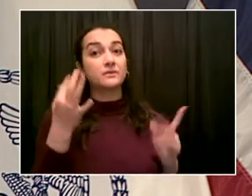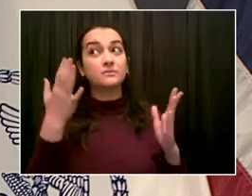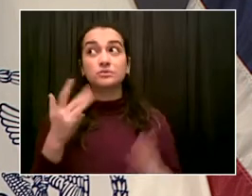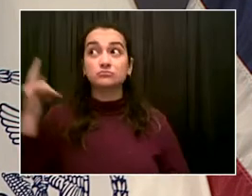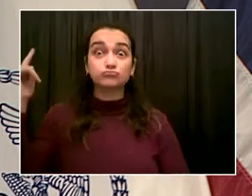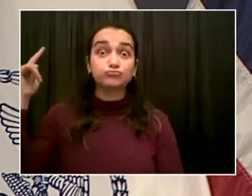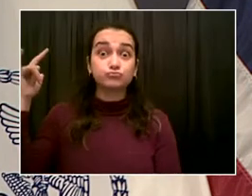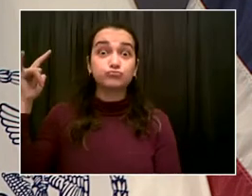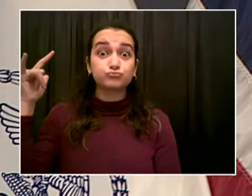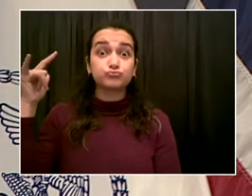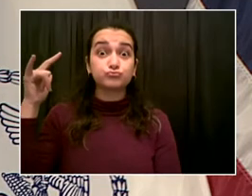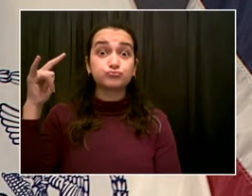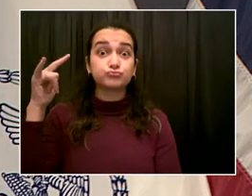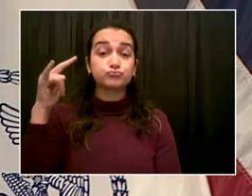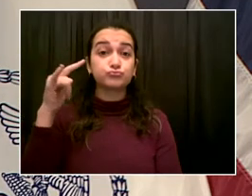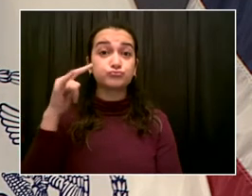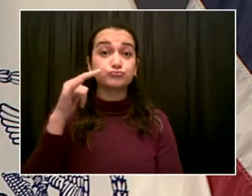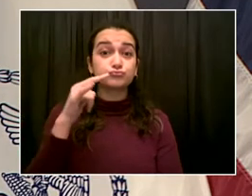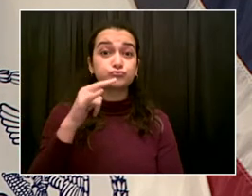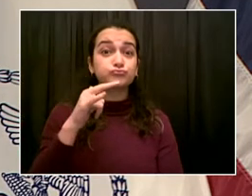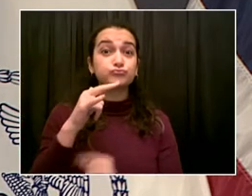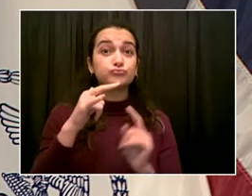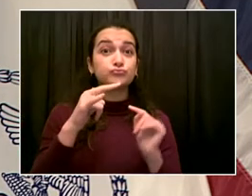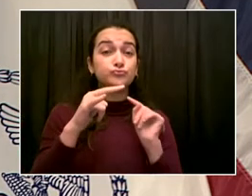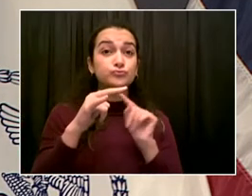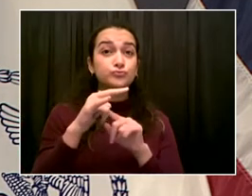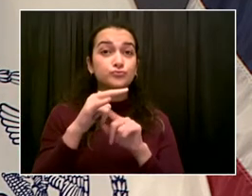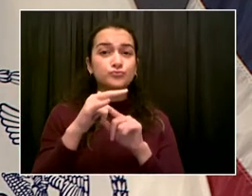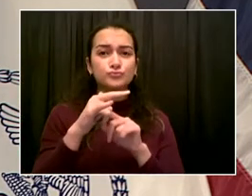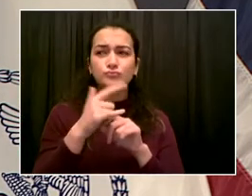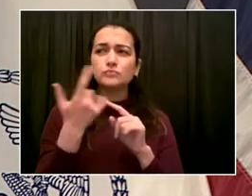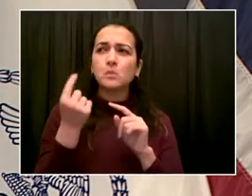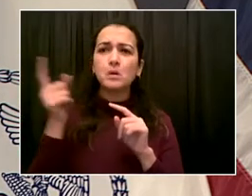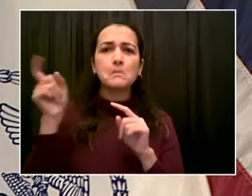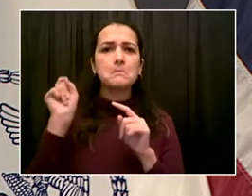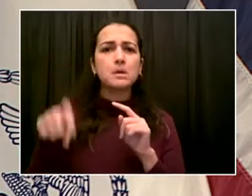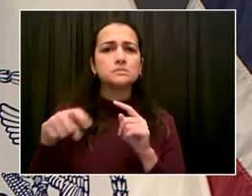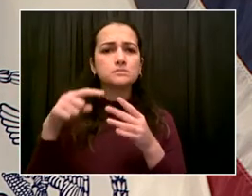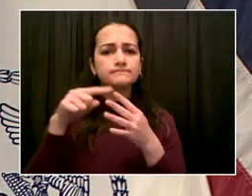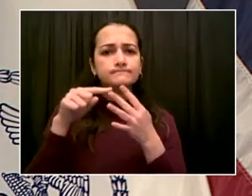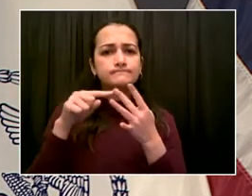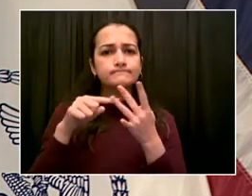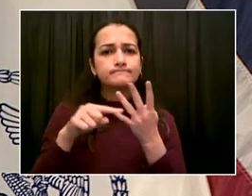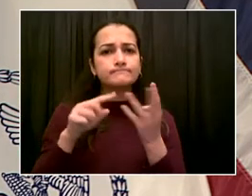play out how you guys do this work? I think James is asking a question a lot of people would like to understand better.